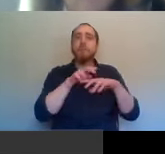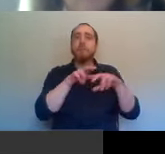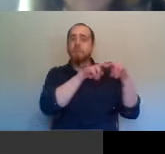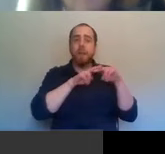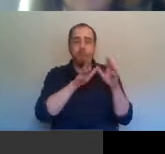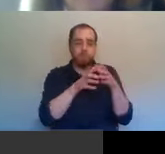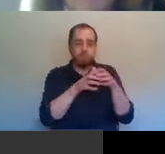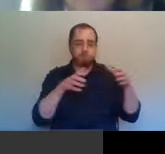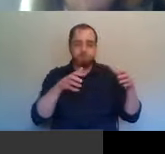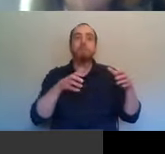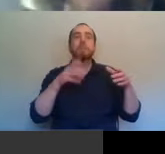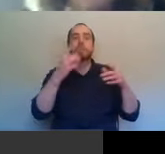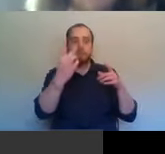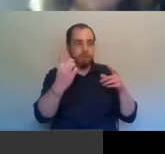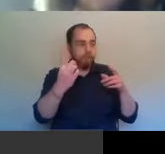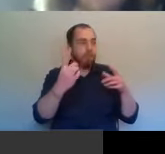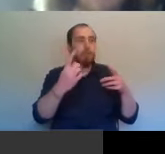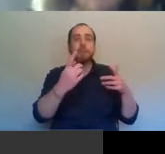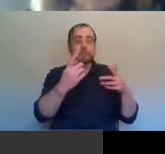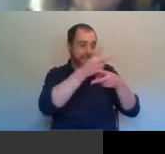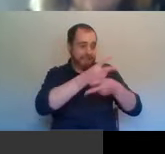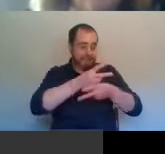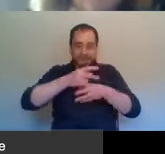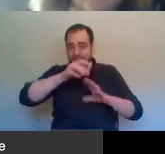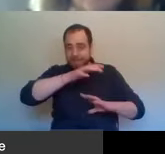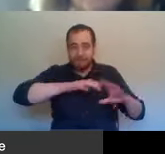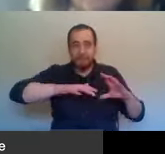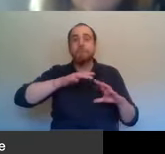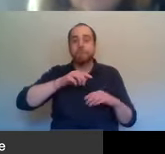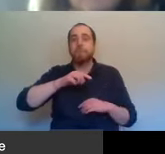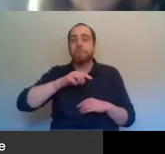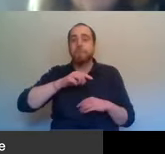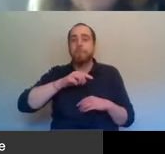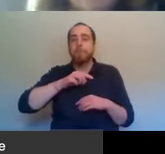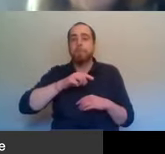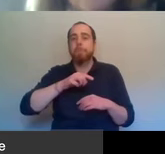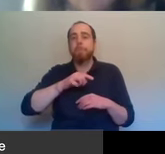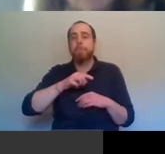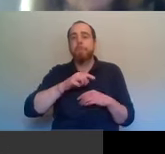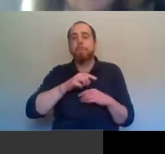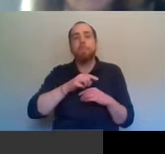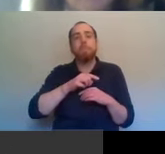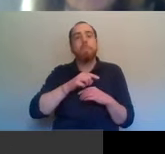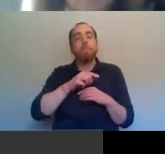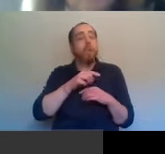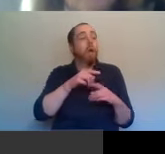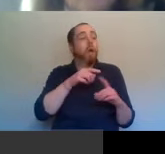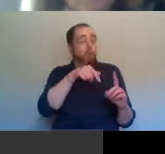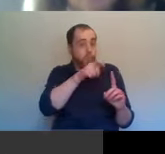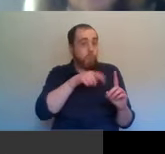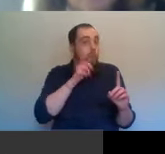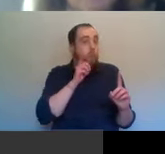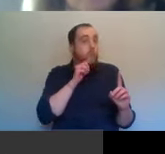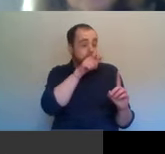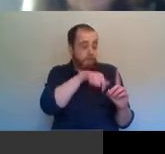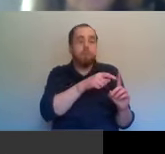over. Maura Gaginquin, who we mentioned as the Captain Minister, she comes in when her father died. Her father was a